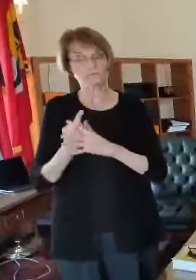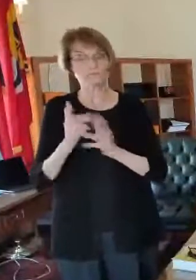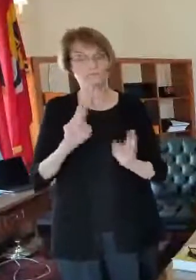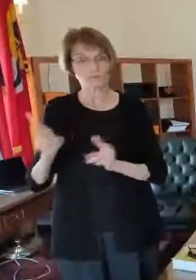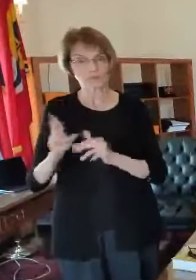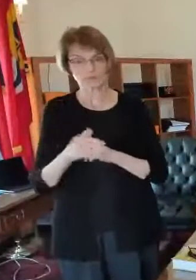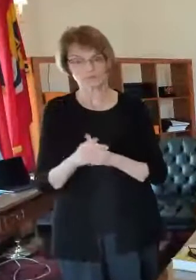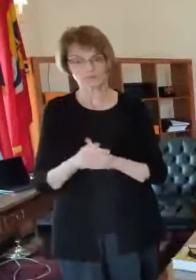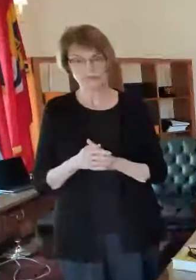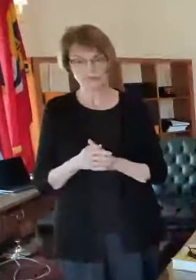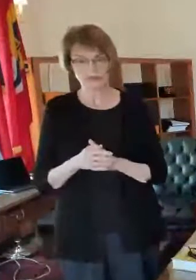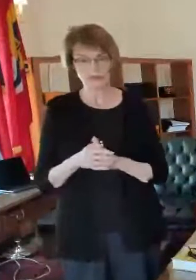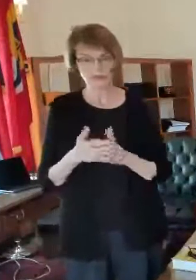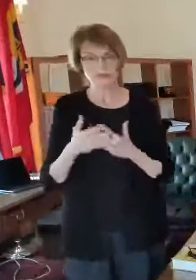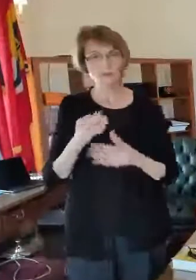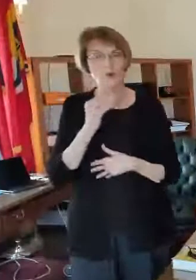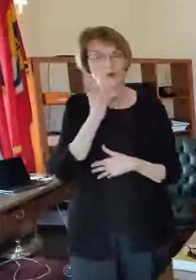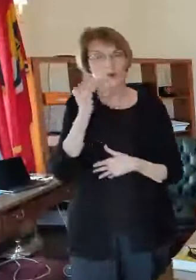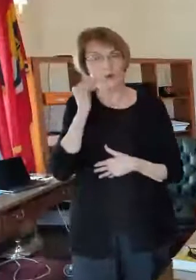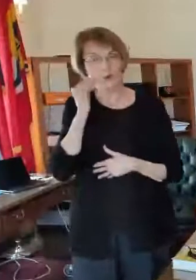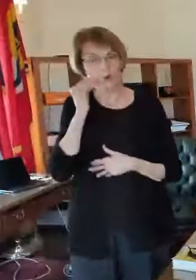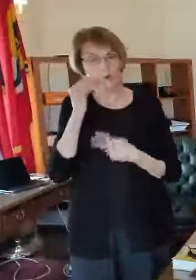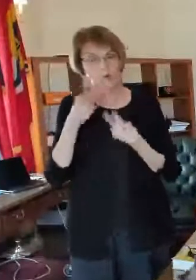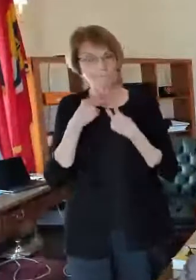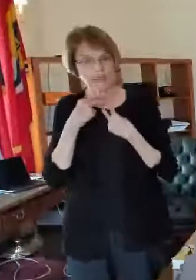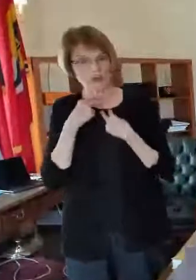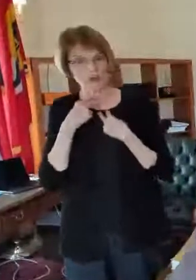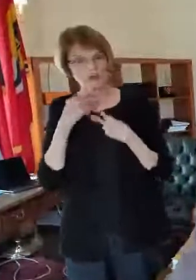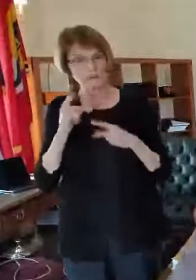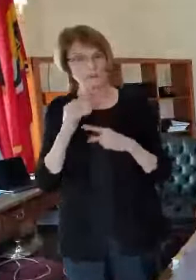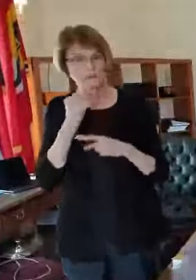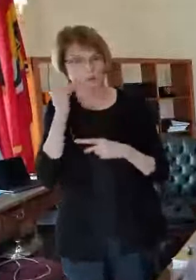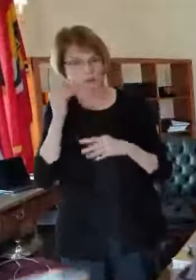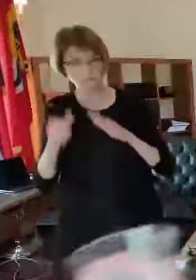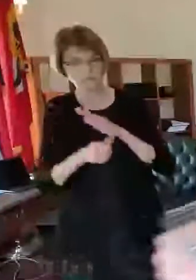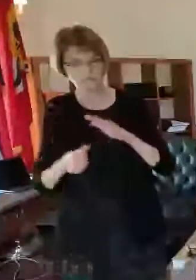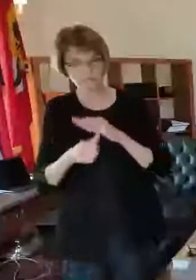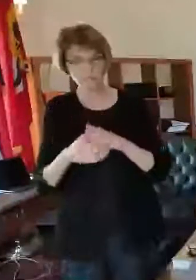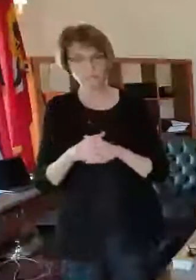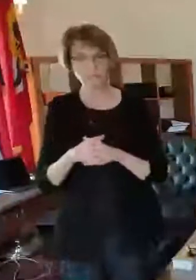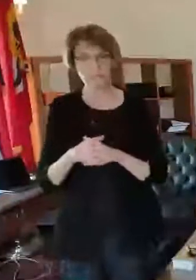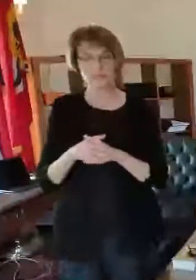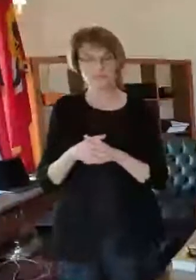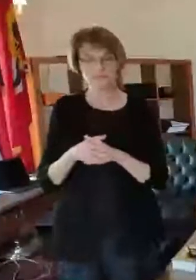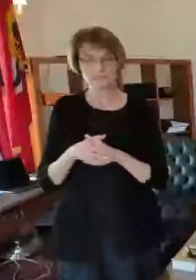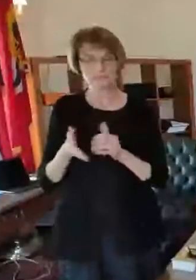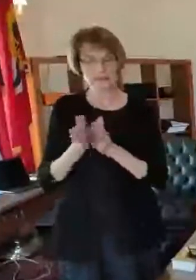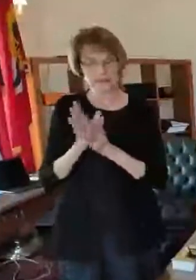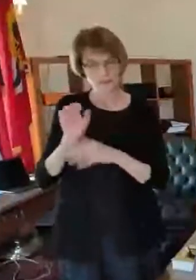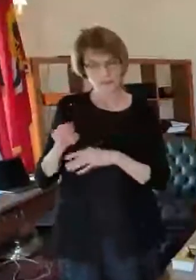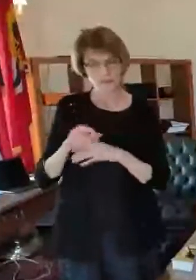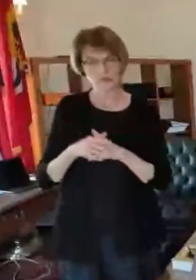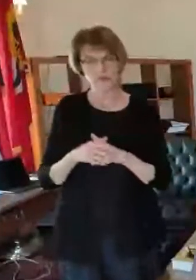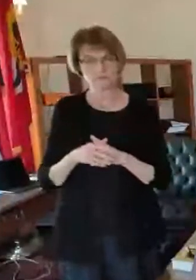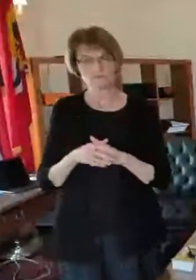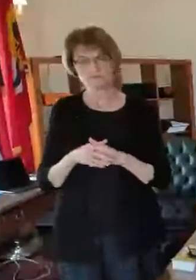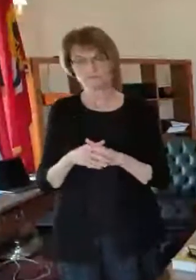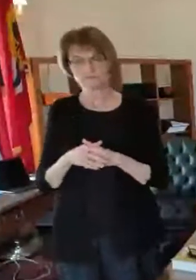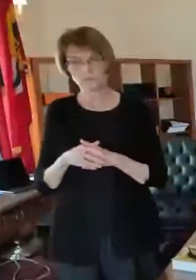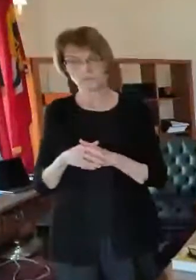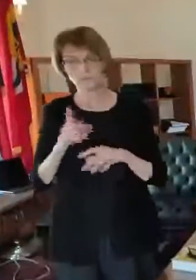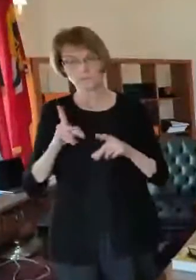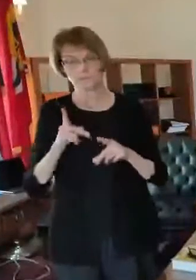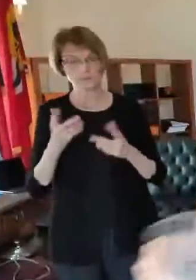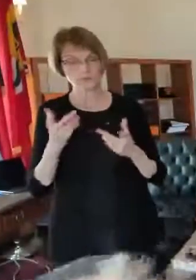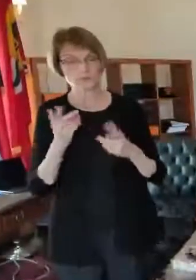think you may have just addressed homebound nez asked how can the city or what is the city doing to help get vaccine to